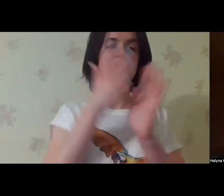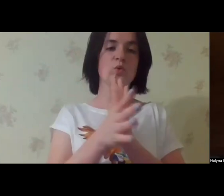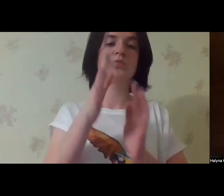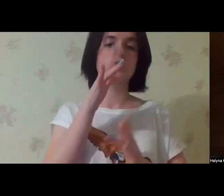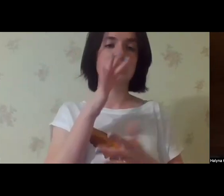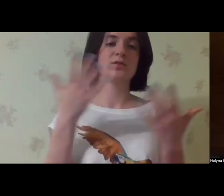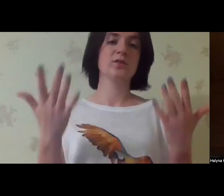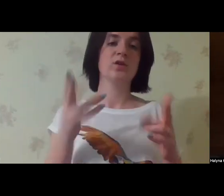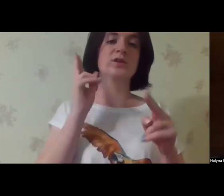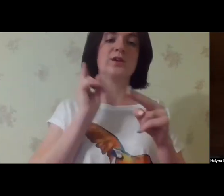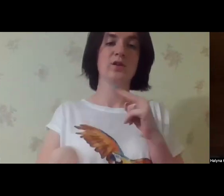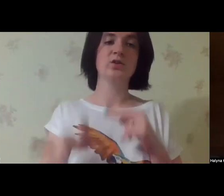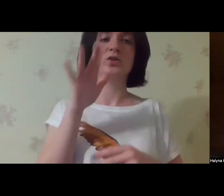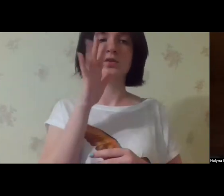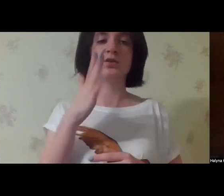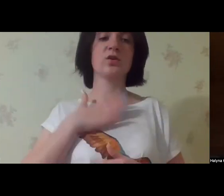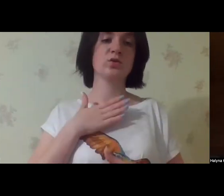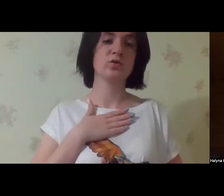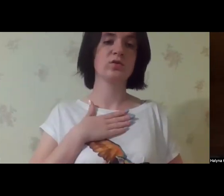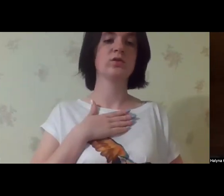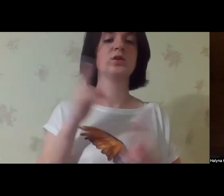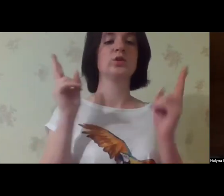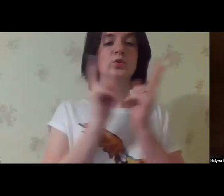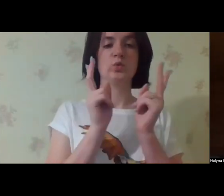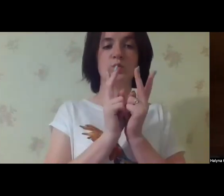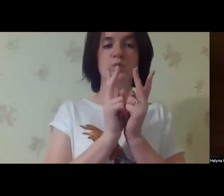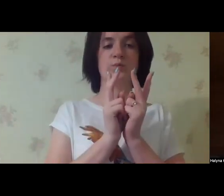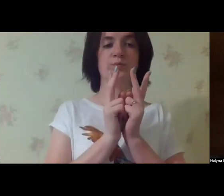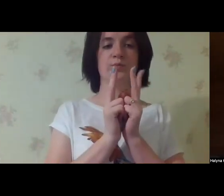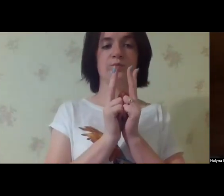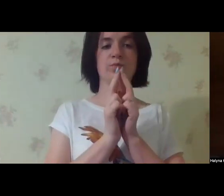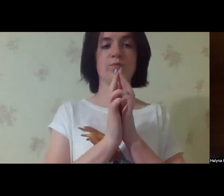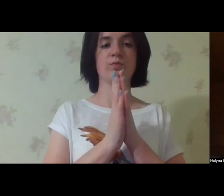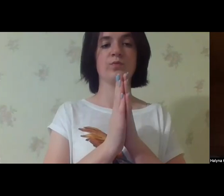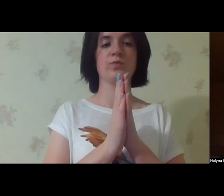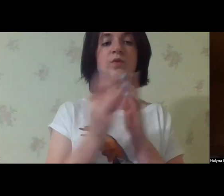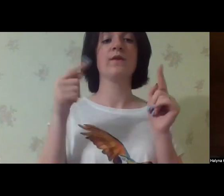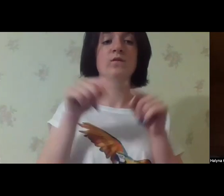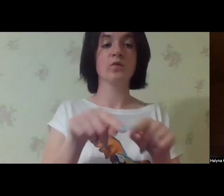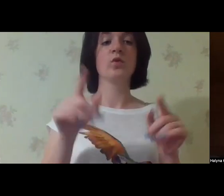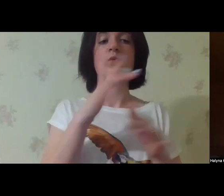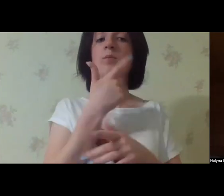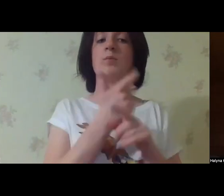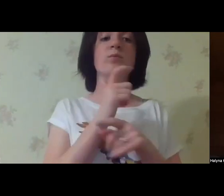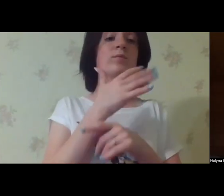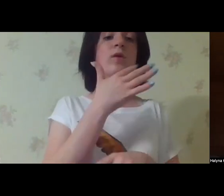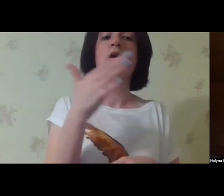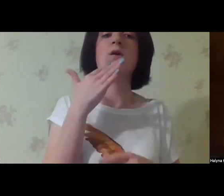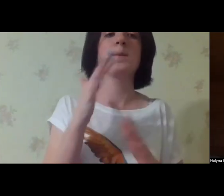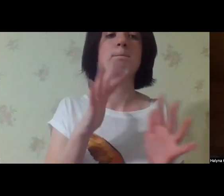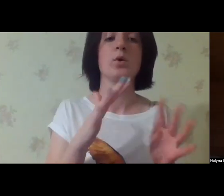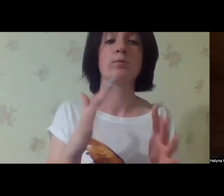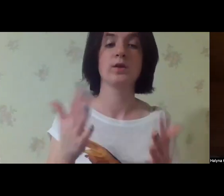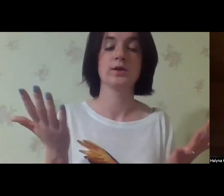I understand that we are running out of time for this meeting, but I also